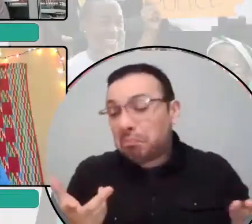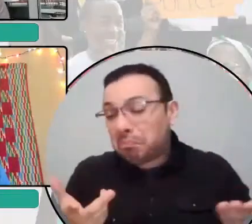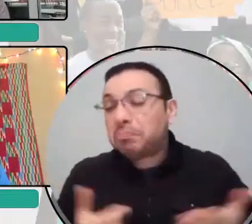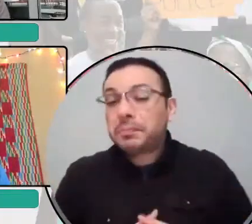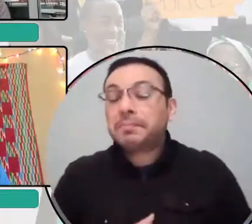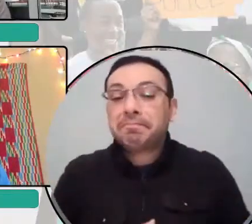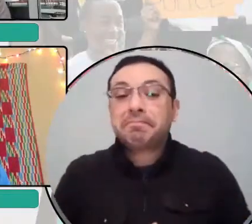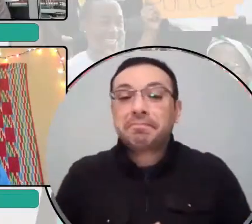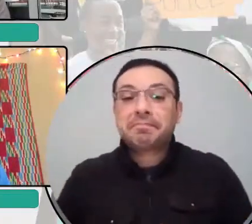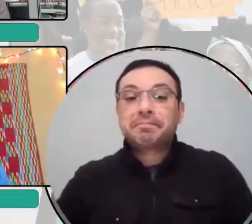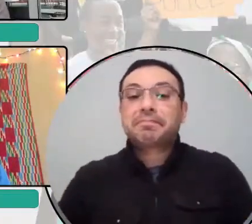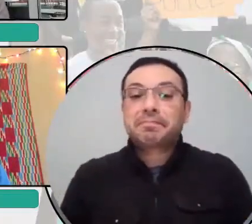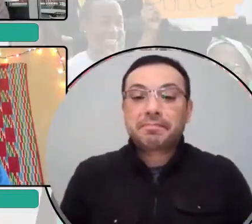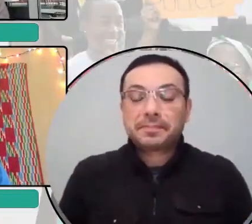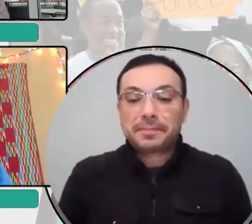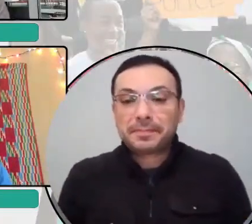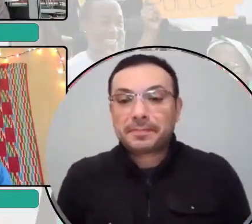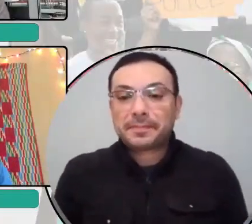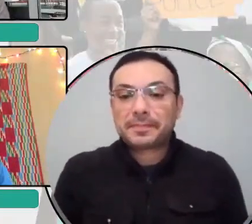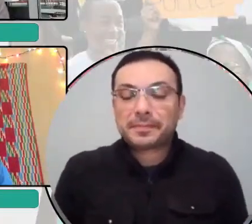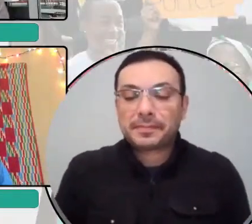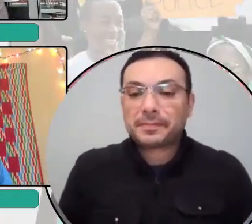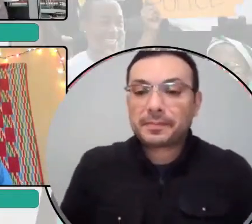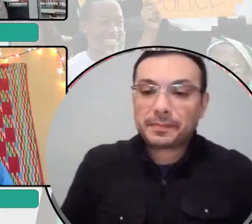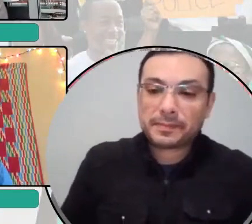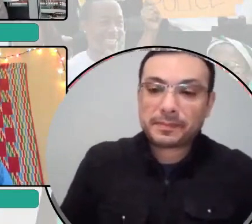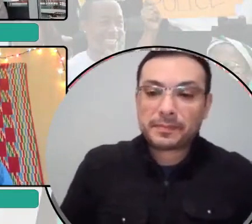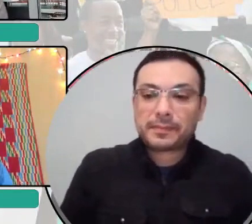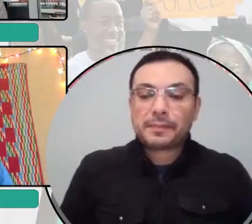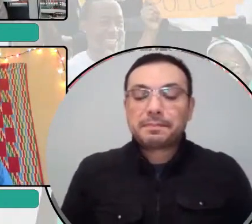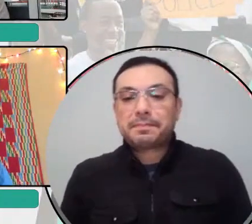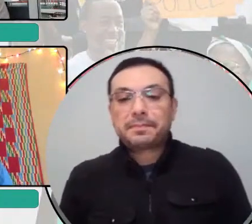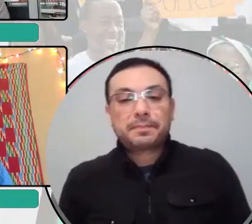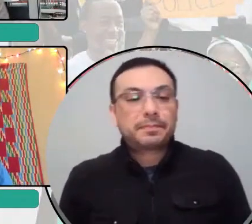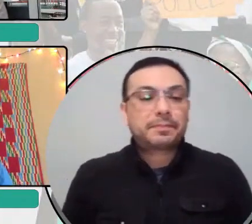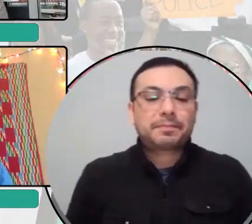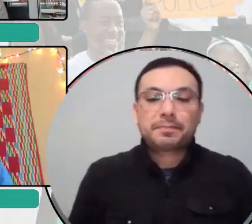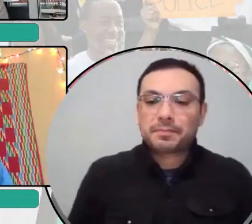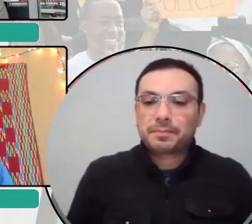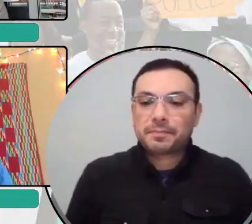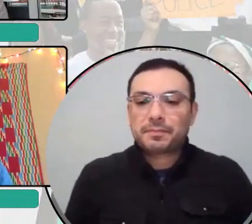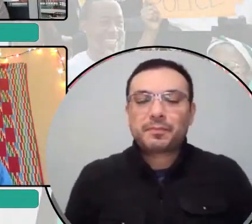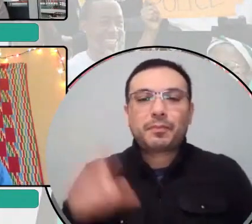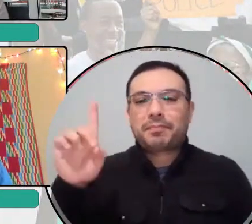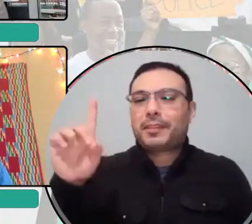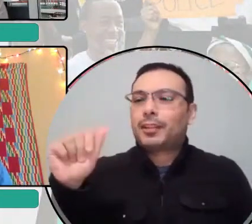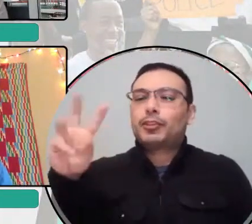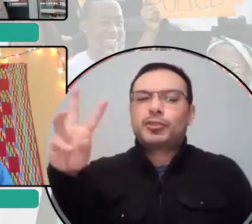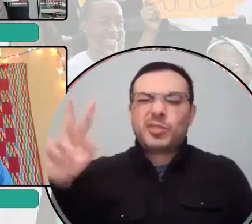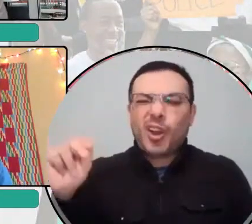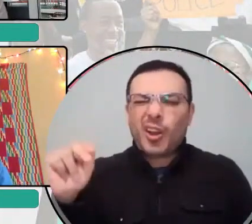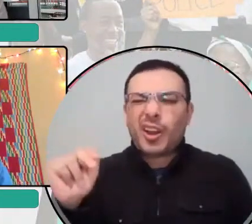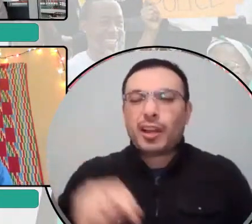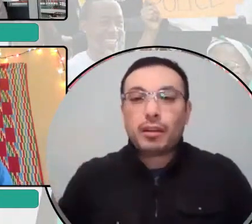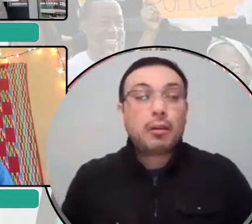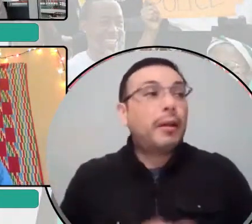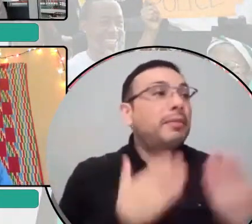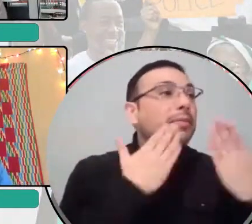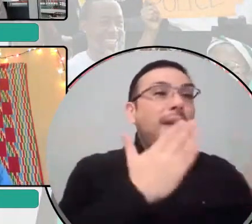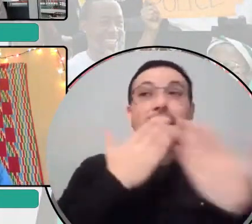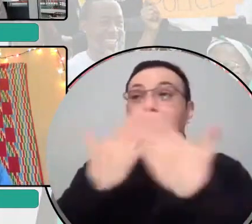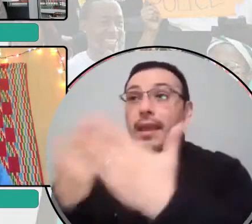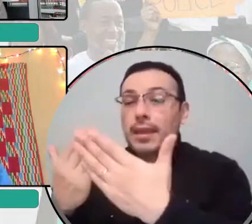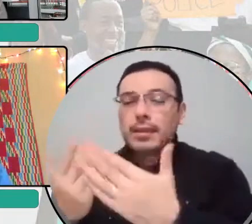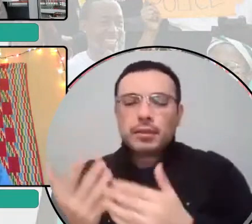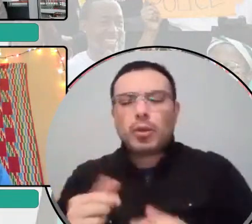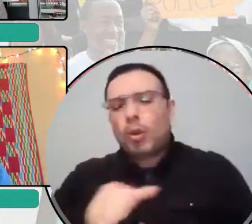Thank you very much. Um, all right, so the next question is, what is